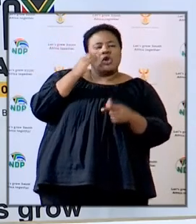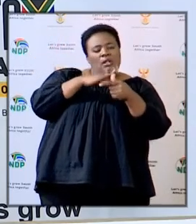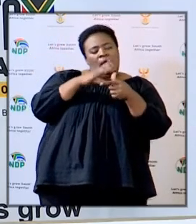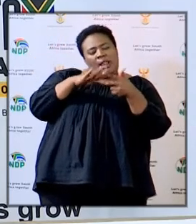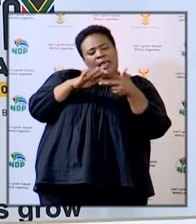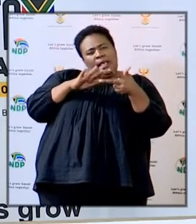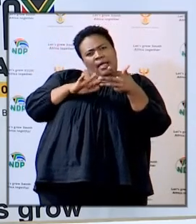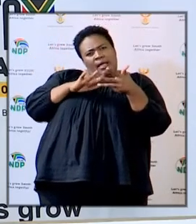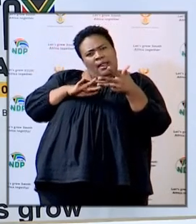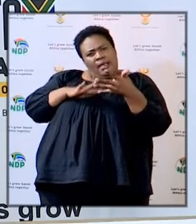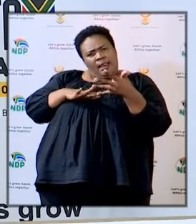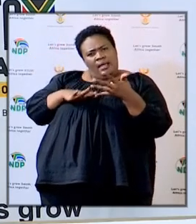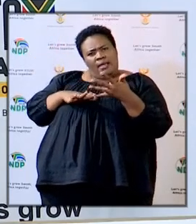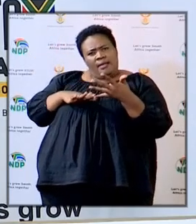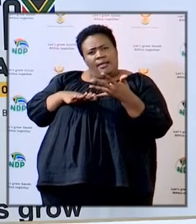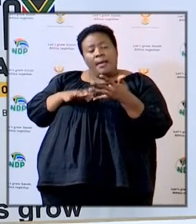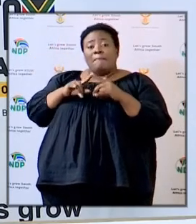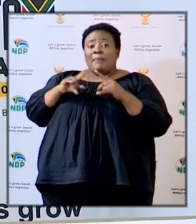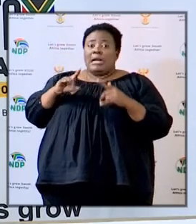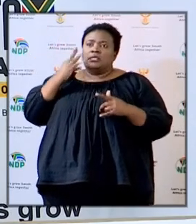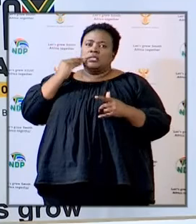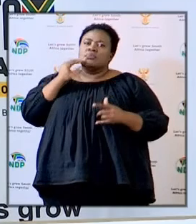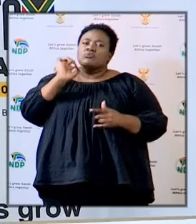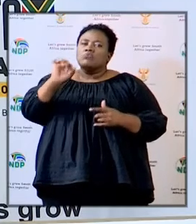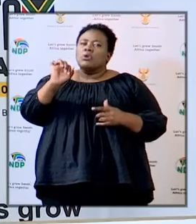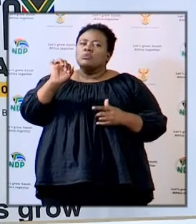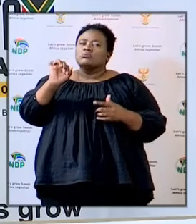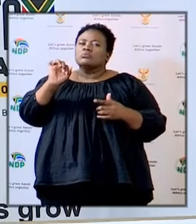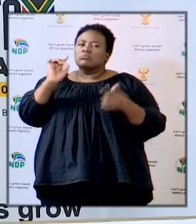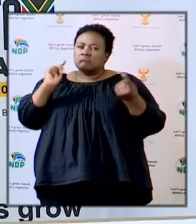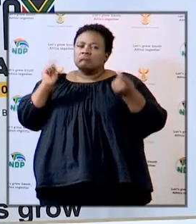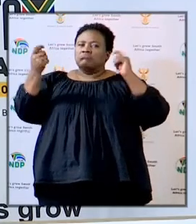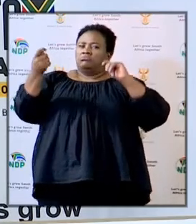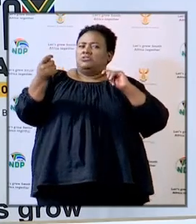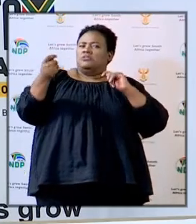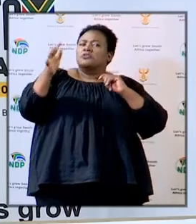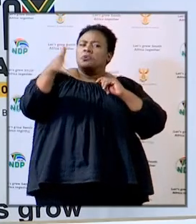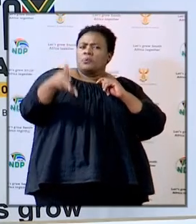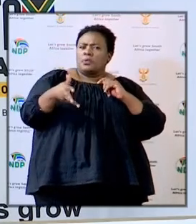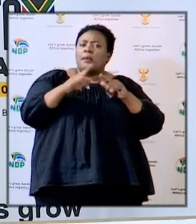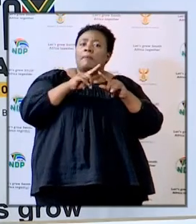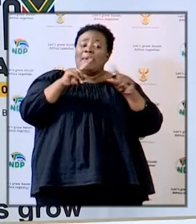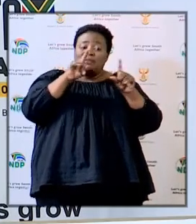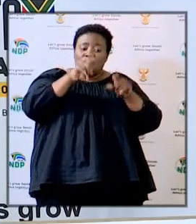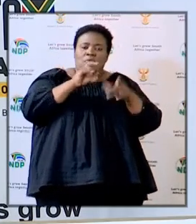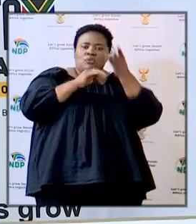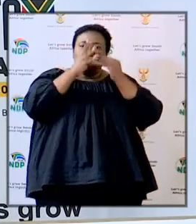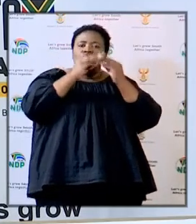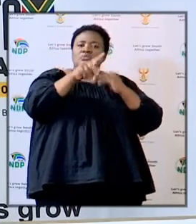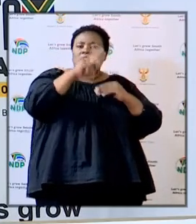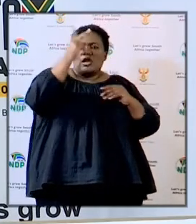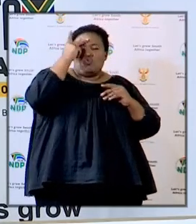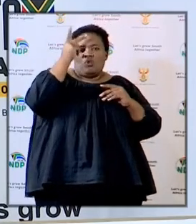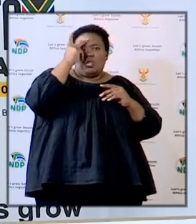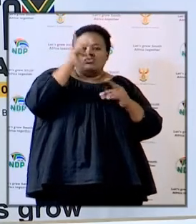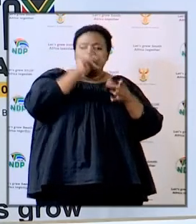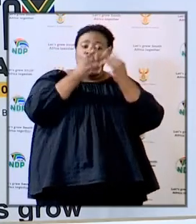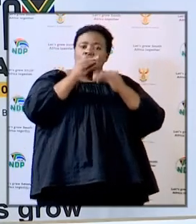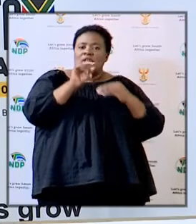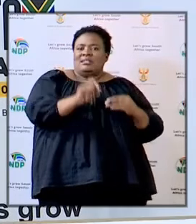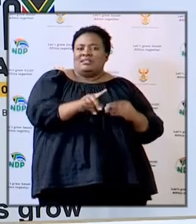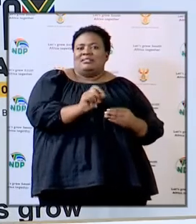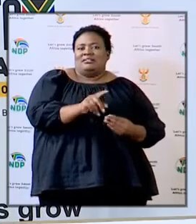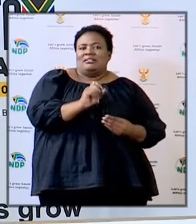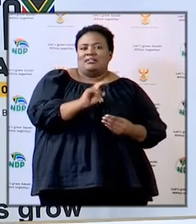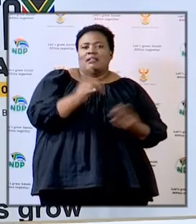and in your day to day experience you'll then have to use the knowledge that you gain from orientation and